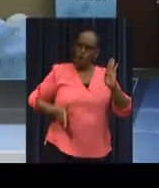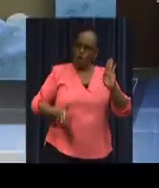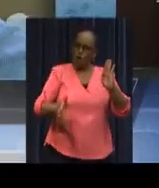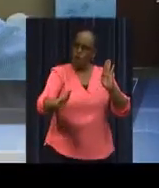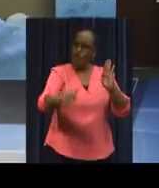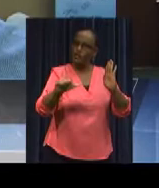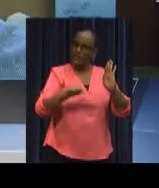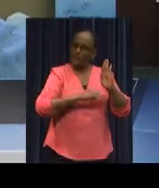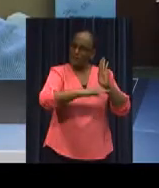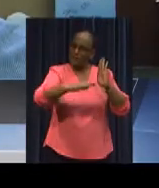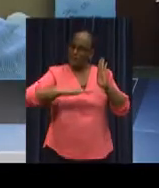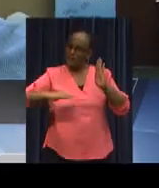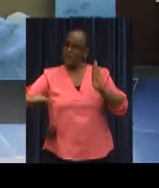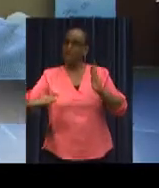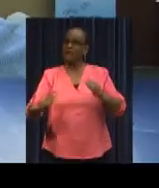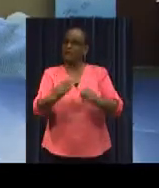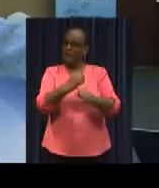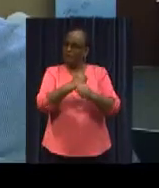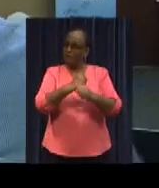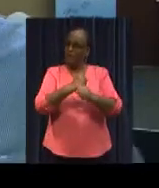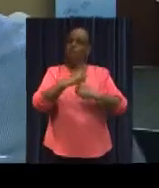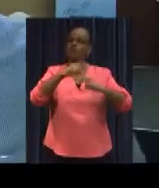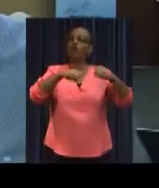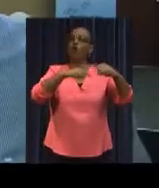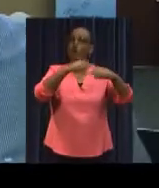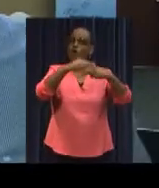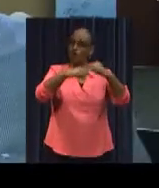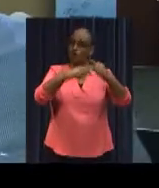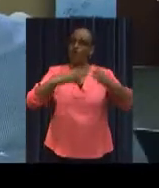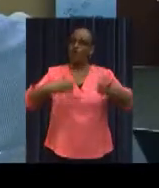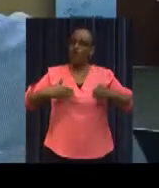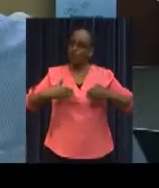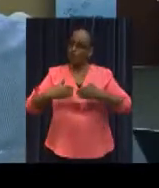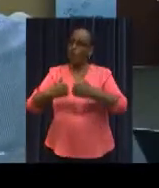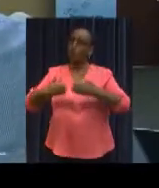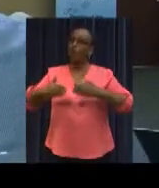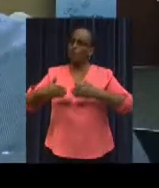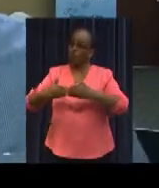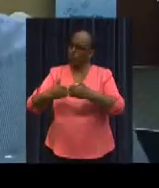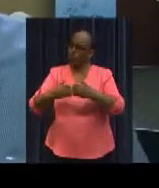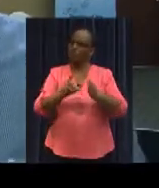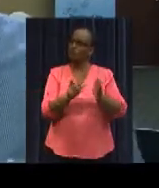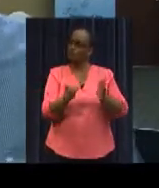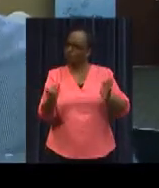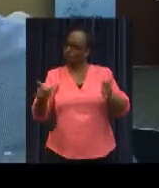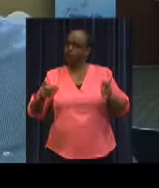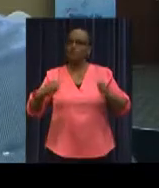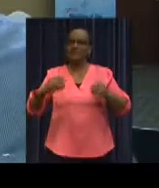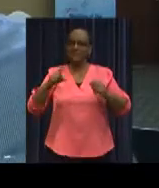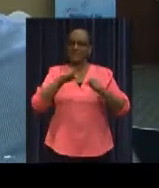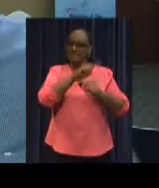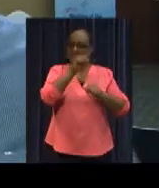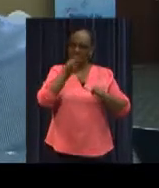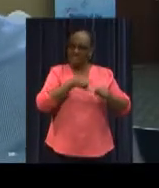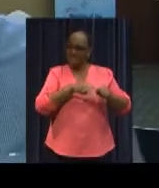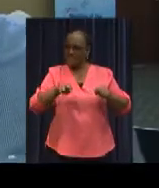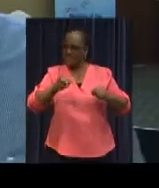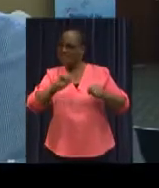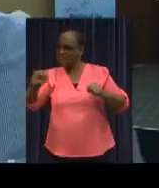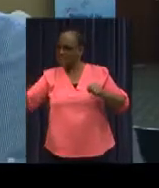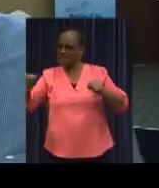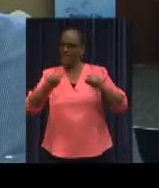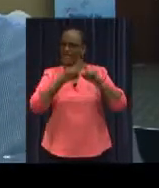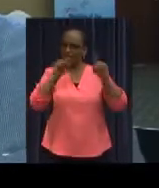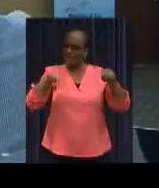coastal countries in the development of their maritime products, such as seascapes